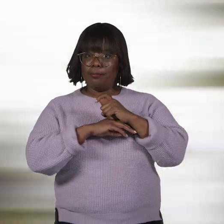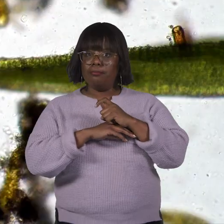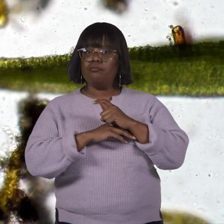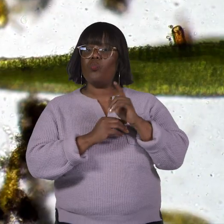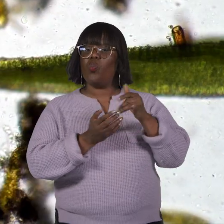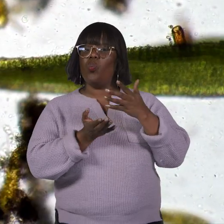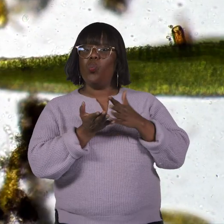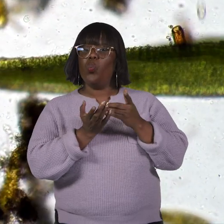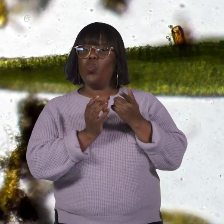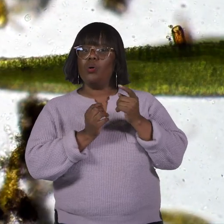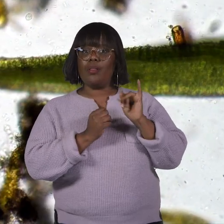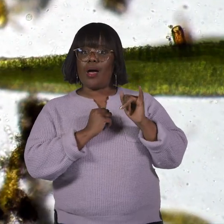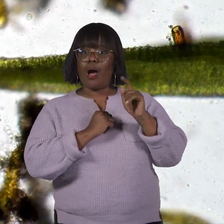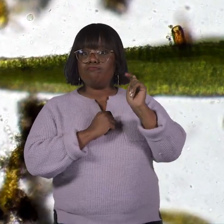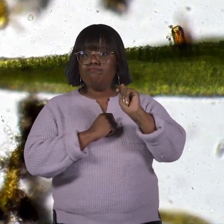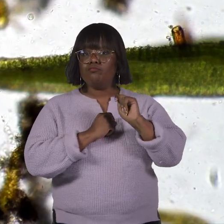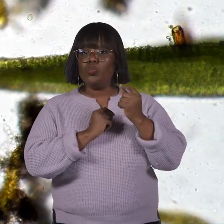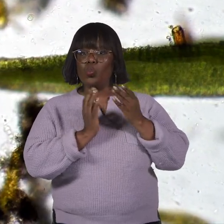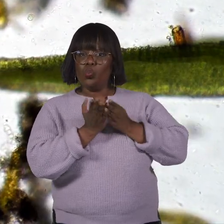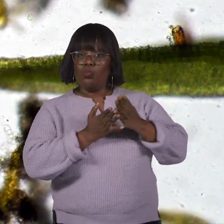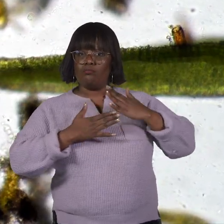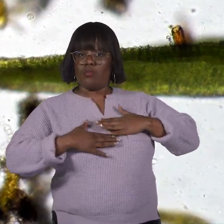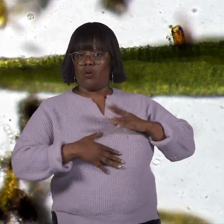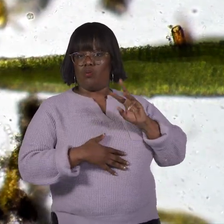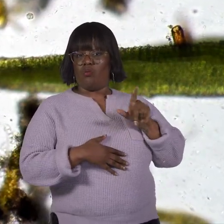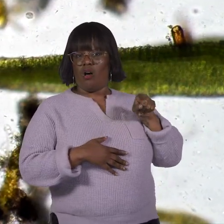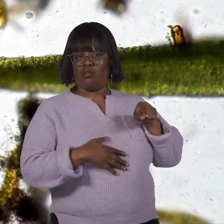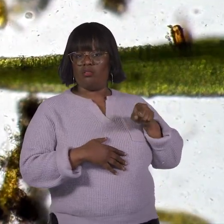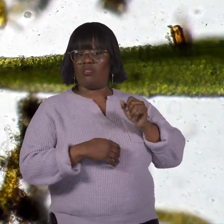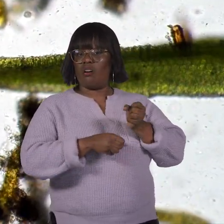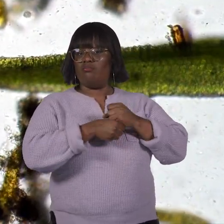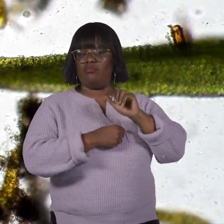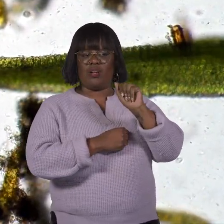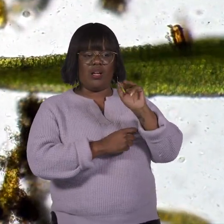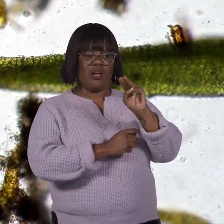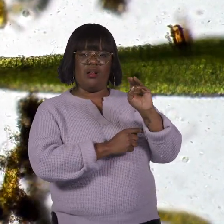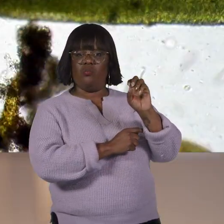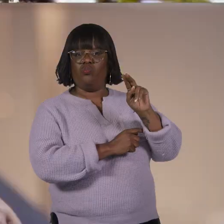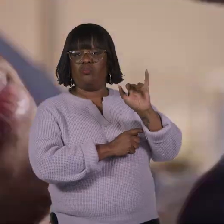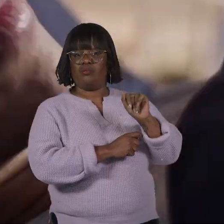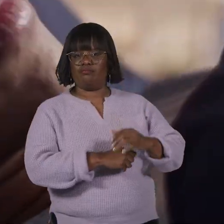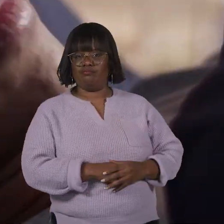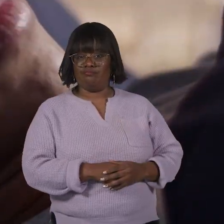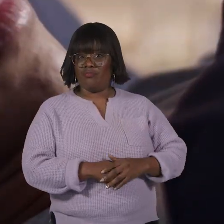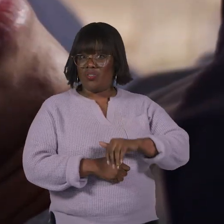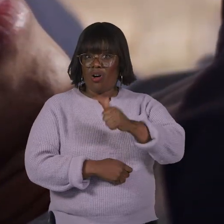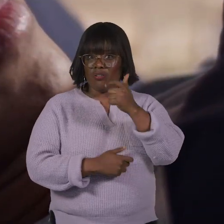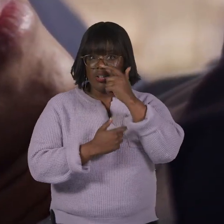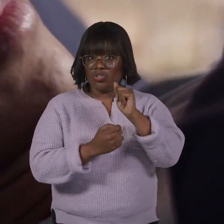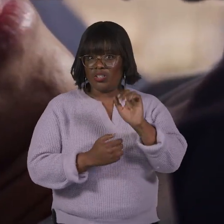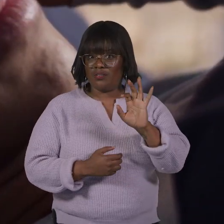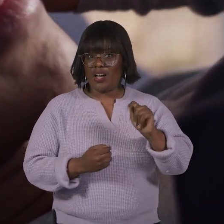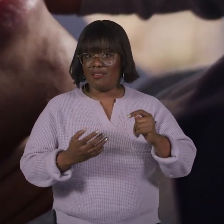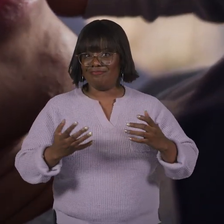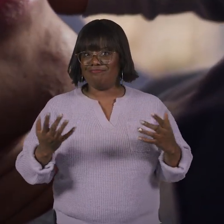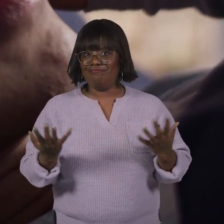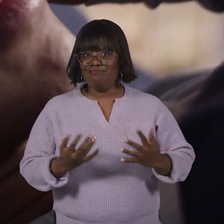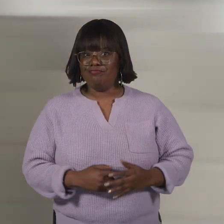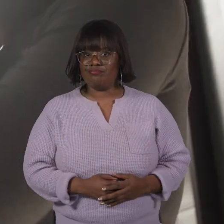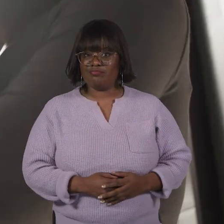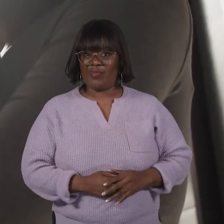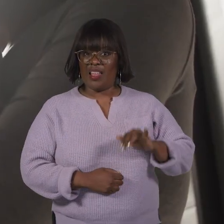And waste is excreted through the body wall in the form of ammonia. Here's another interesting fact.